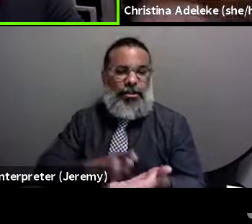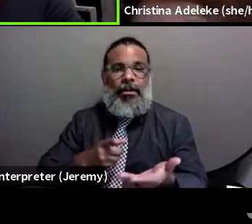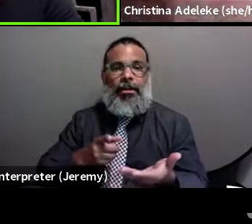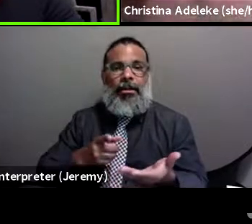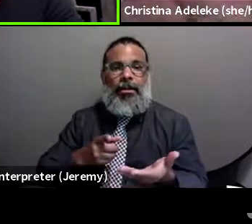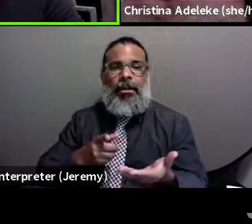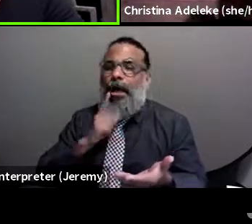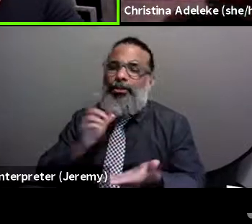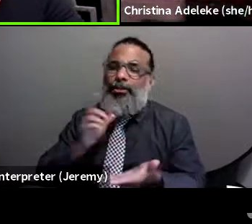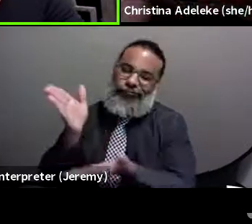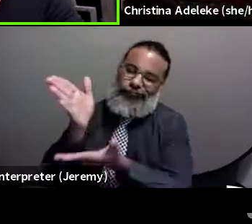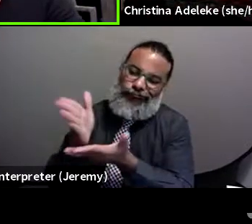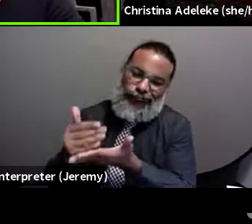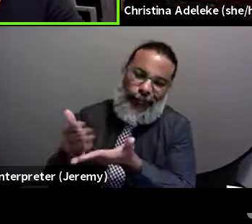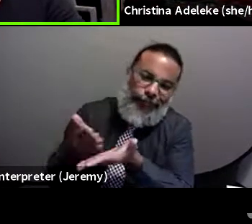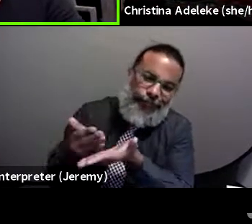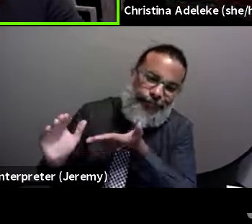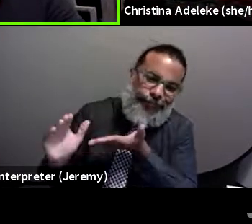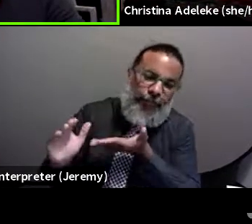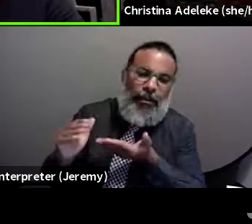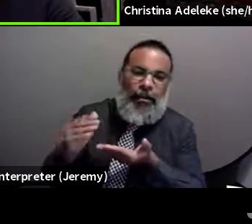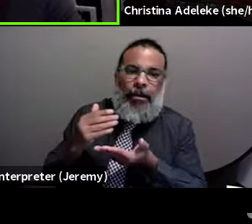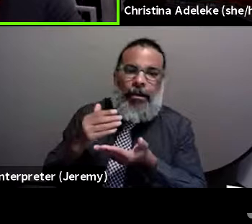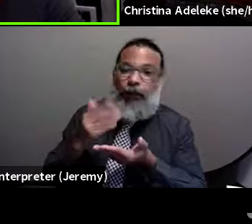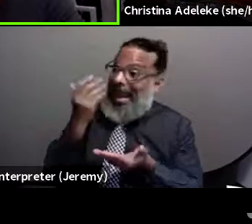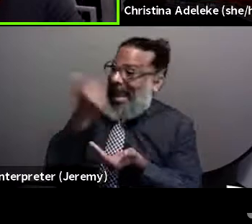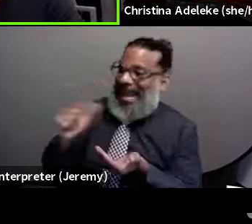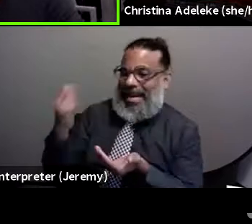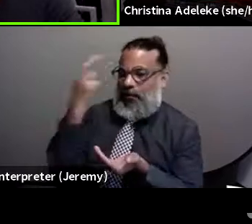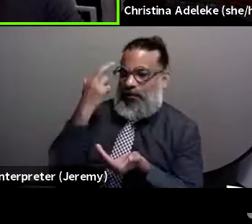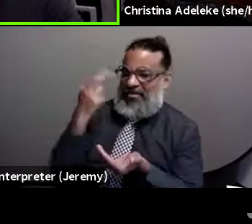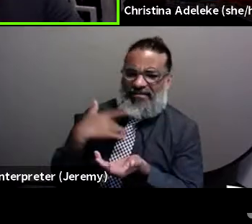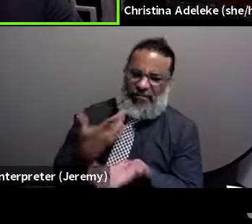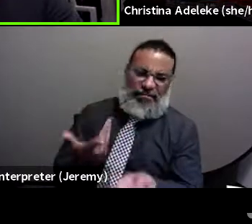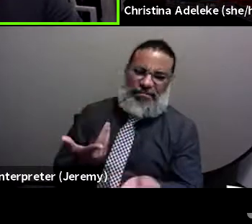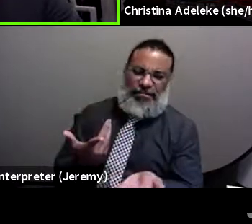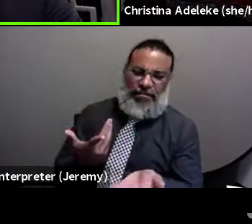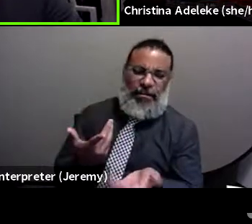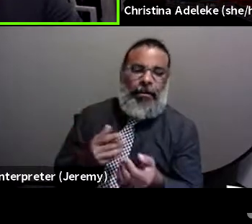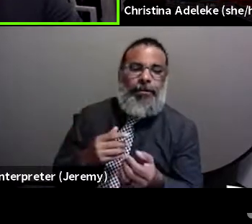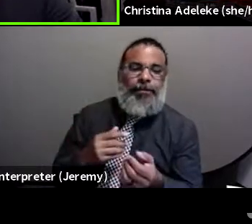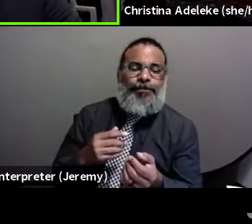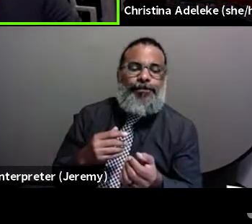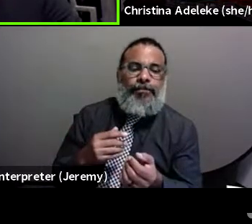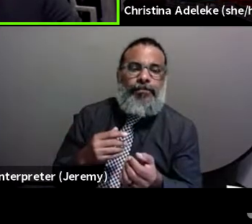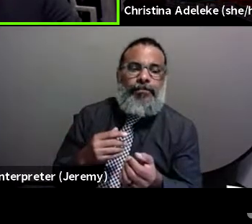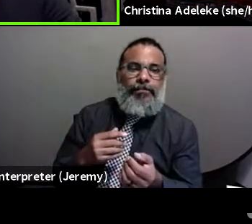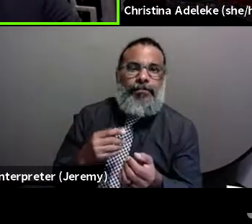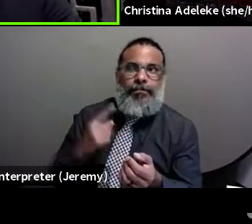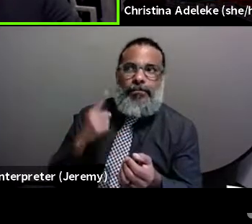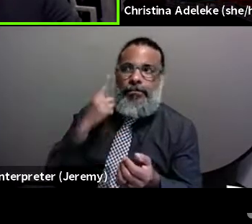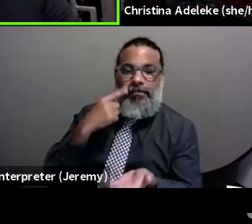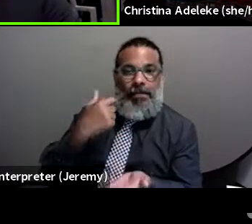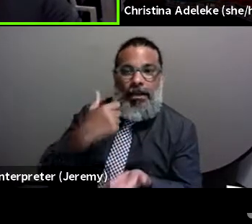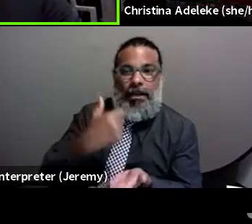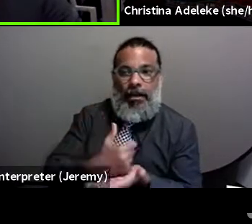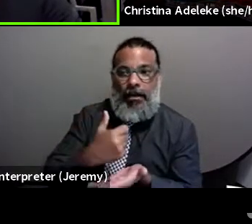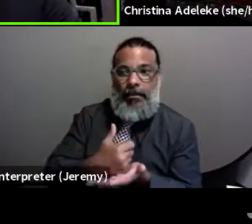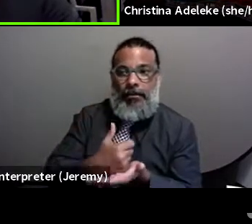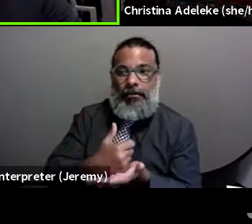a section of the population for any reason. And I think it helps to